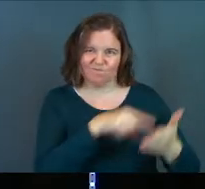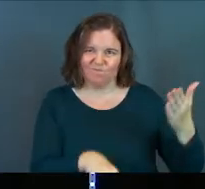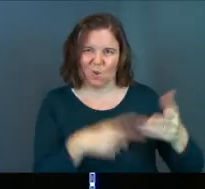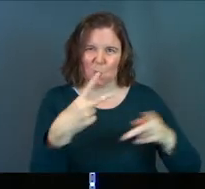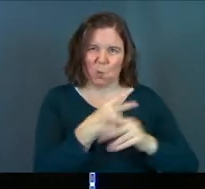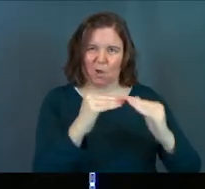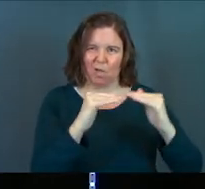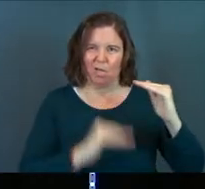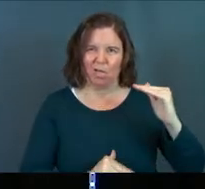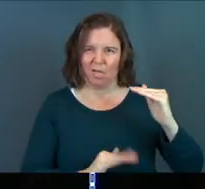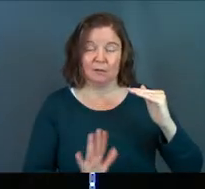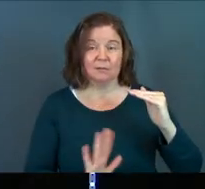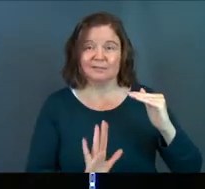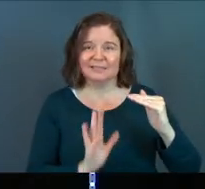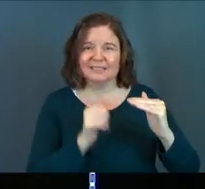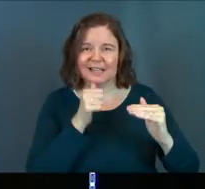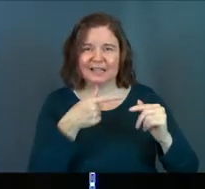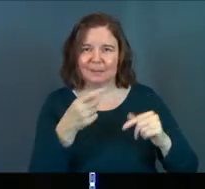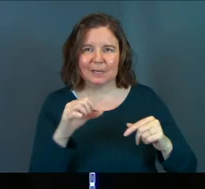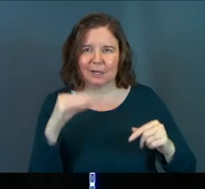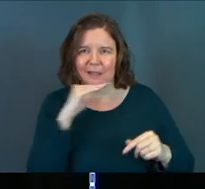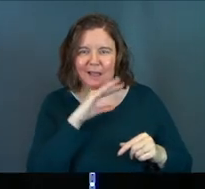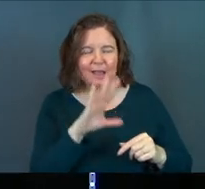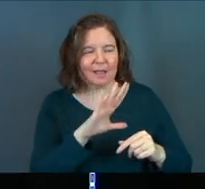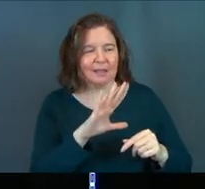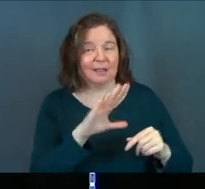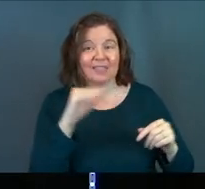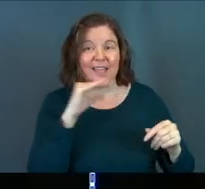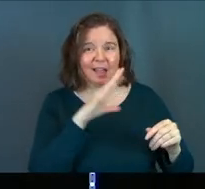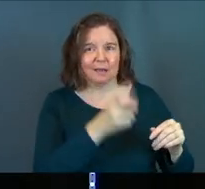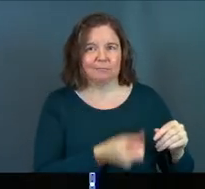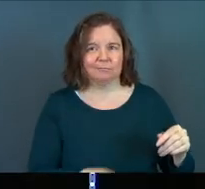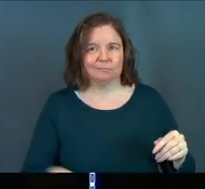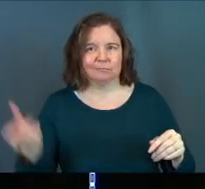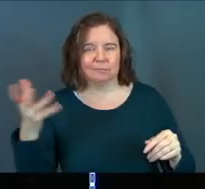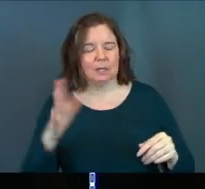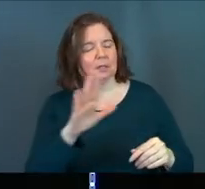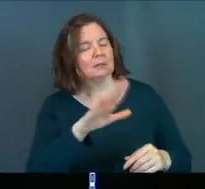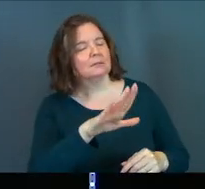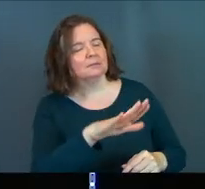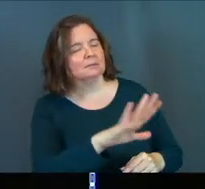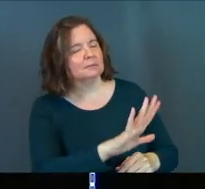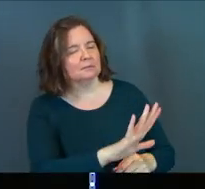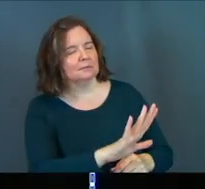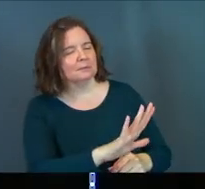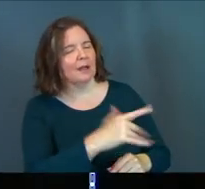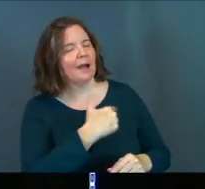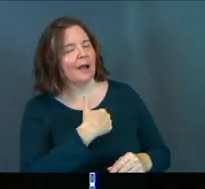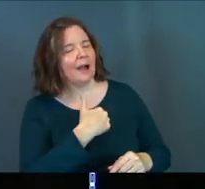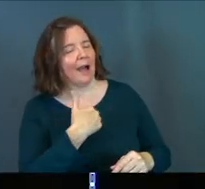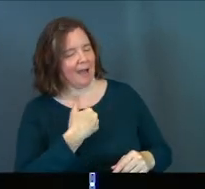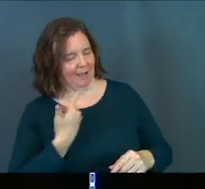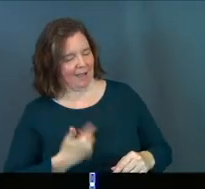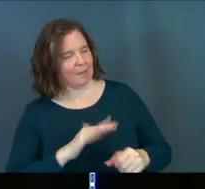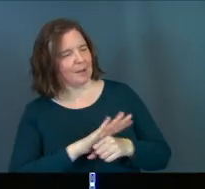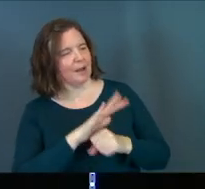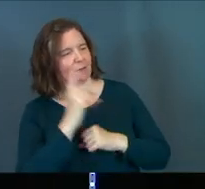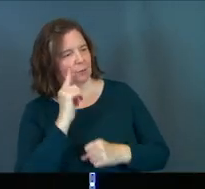you're worse than. He doesn't let Peter believe that lie. And so he takes the focus off of that and he says, hey, Peter, I'm enough.